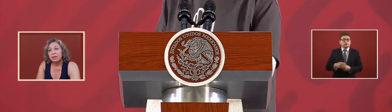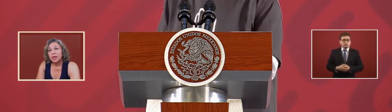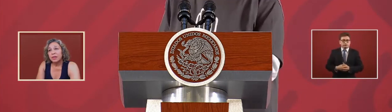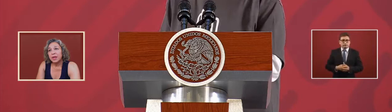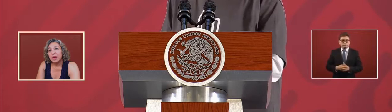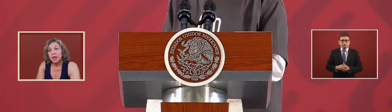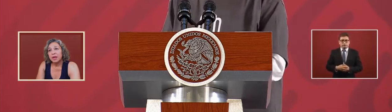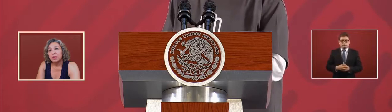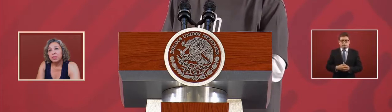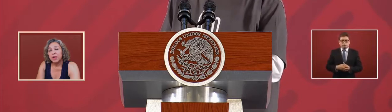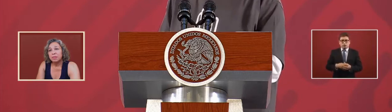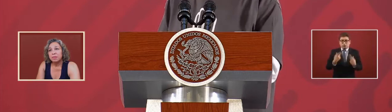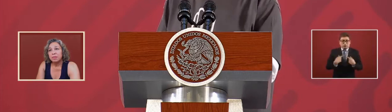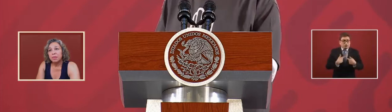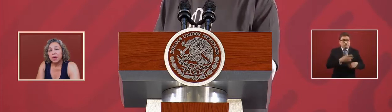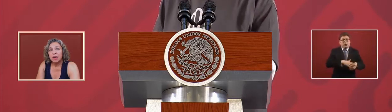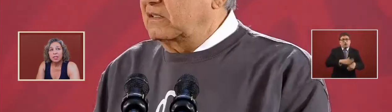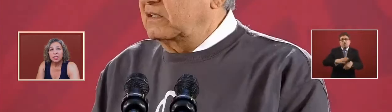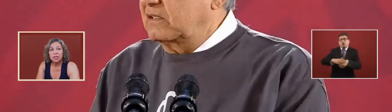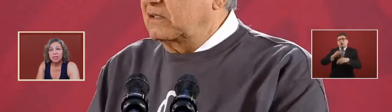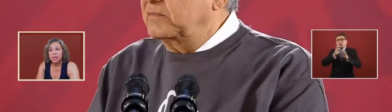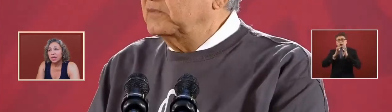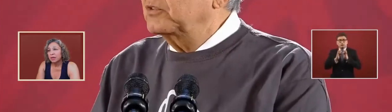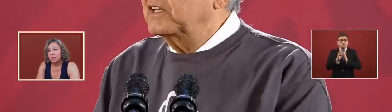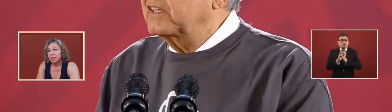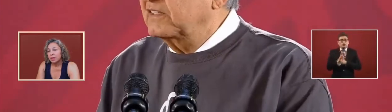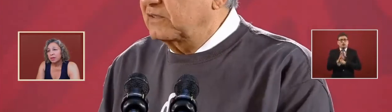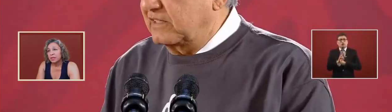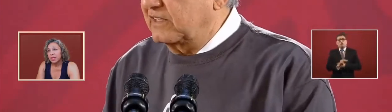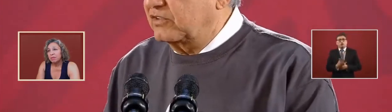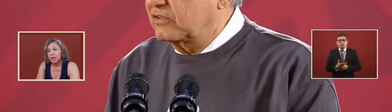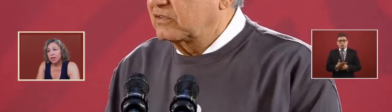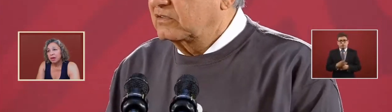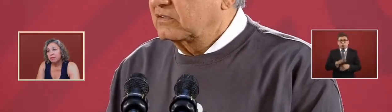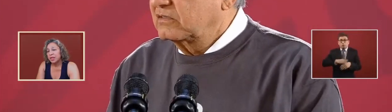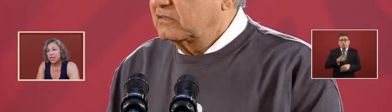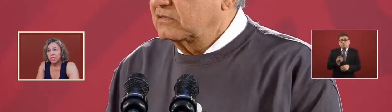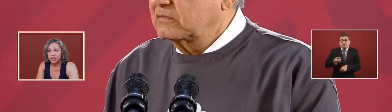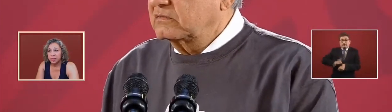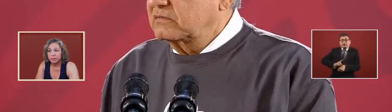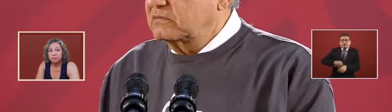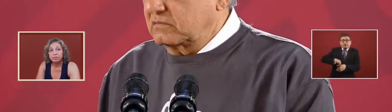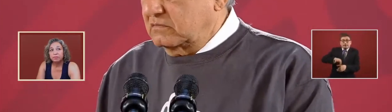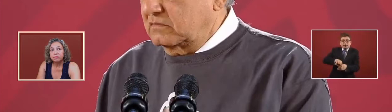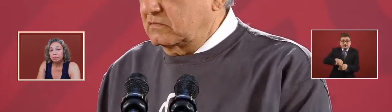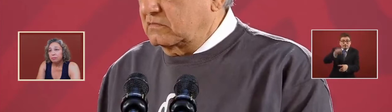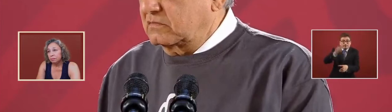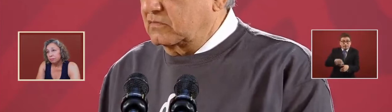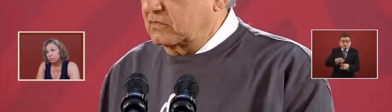that they not be consulting the same day of the election